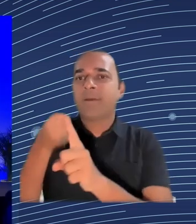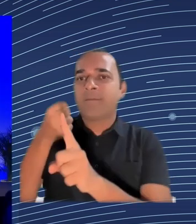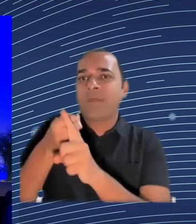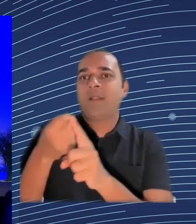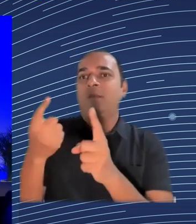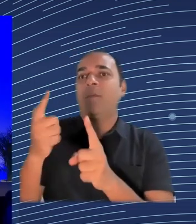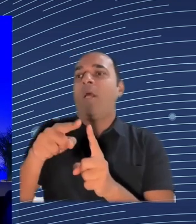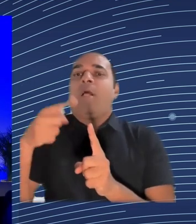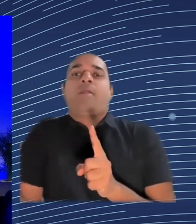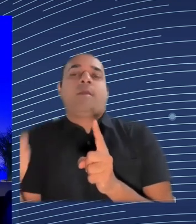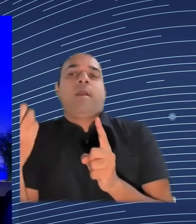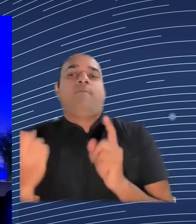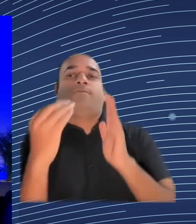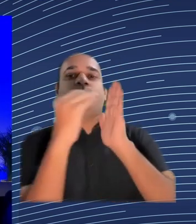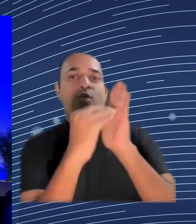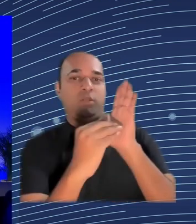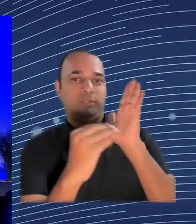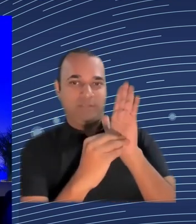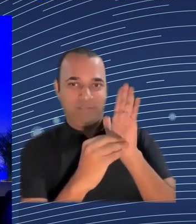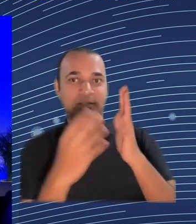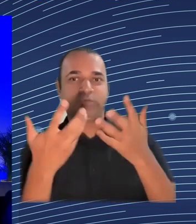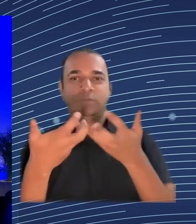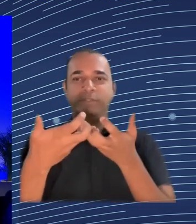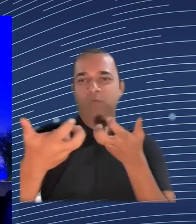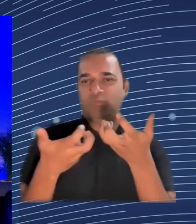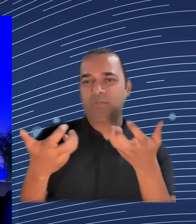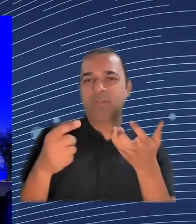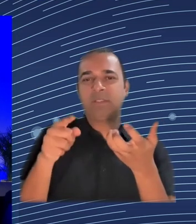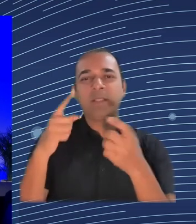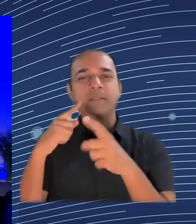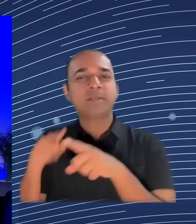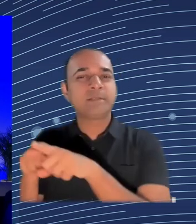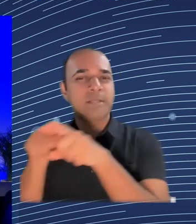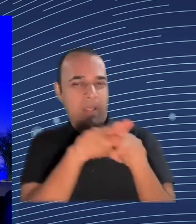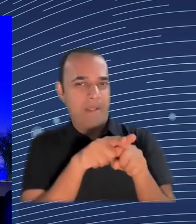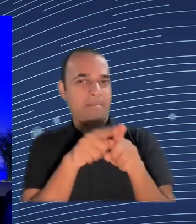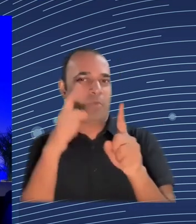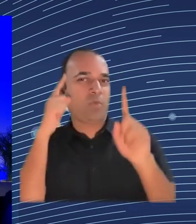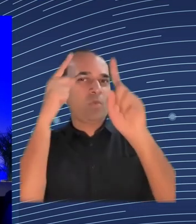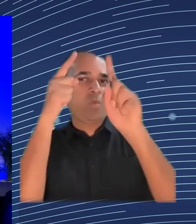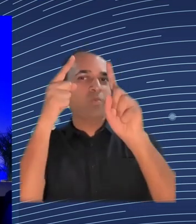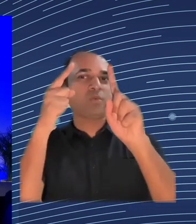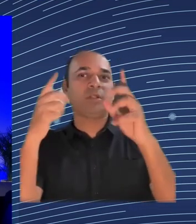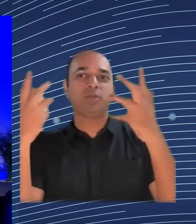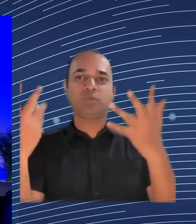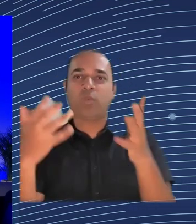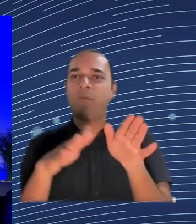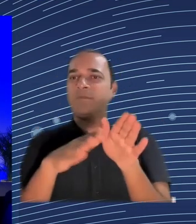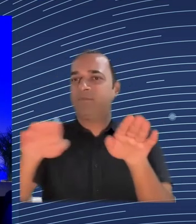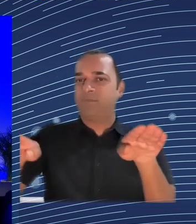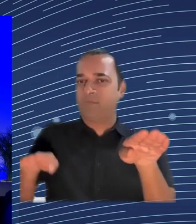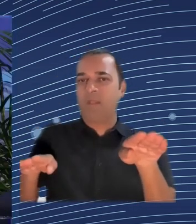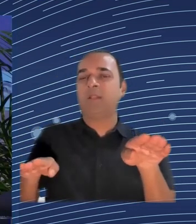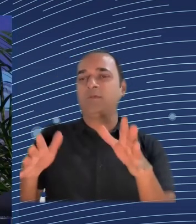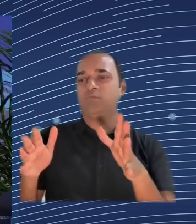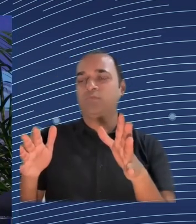nourished my ideas for public policy from the discussion today. Thank you. Thank you so much. Acupuncture,